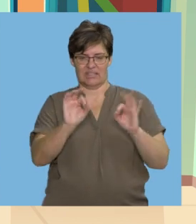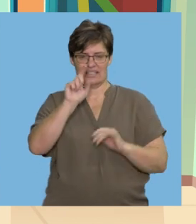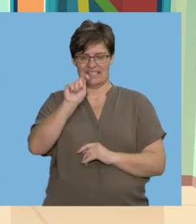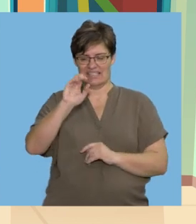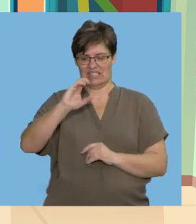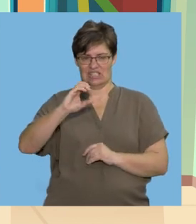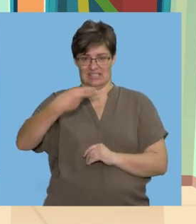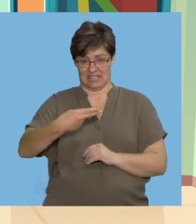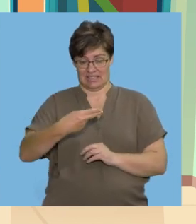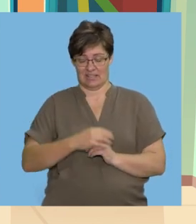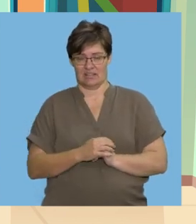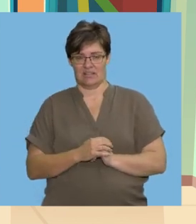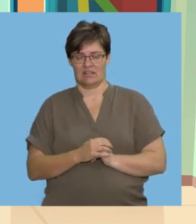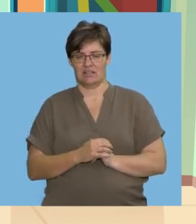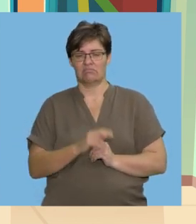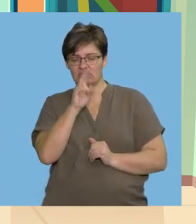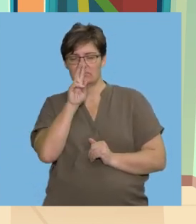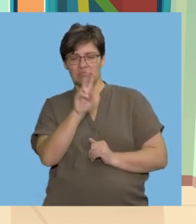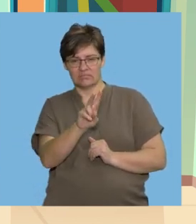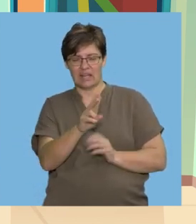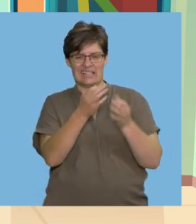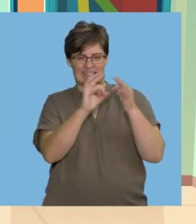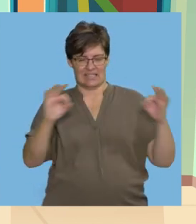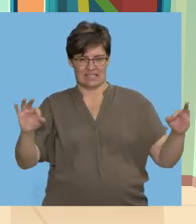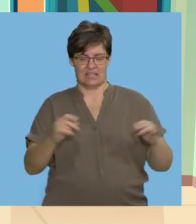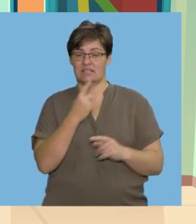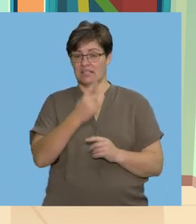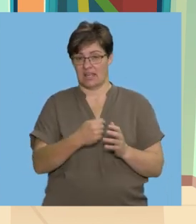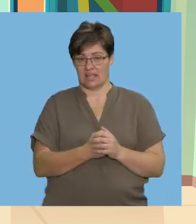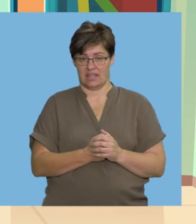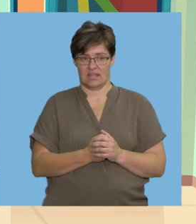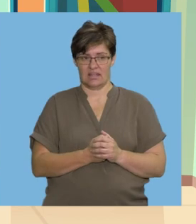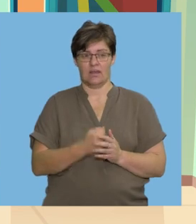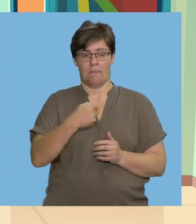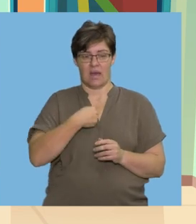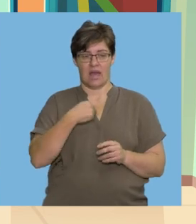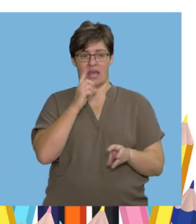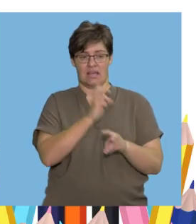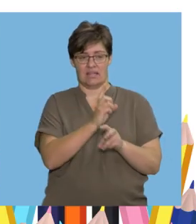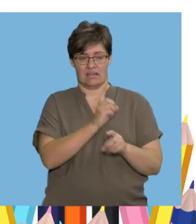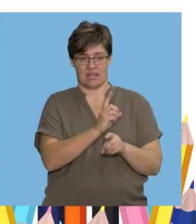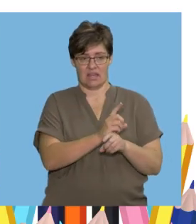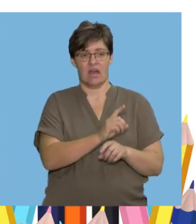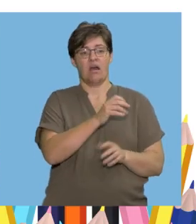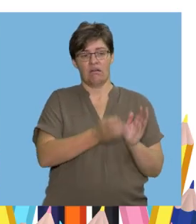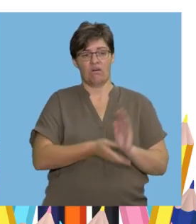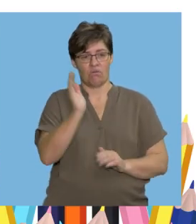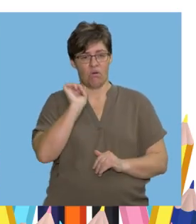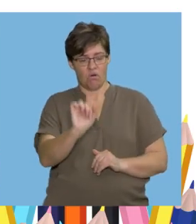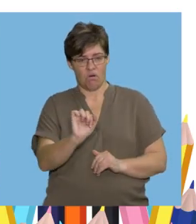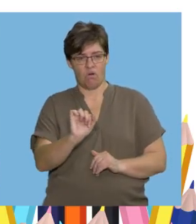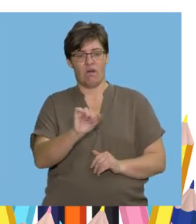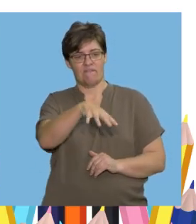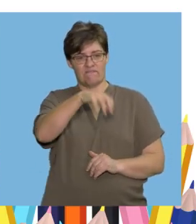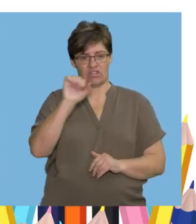the sound just right This time let's try a sentence Say My dad went to fetch